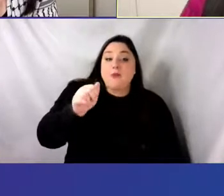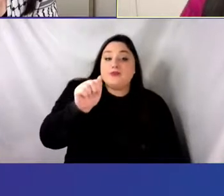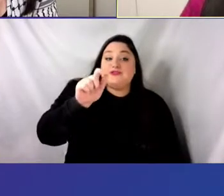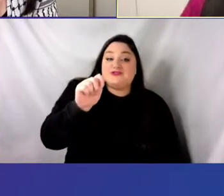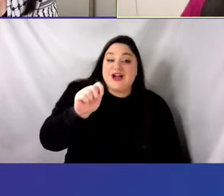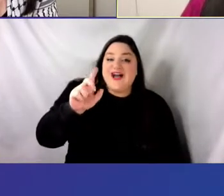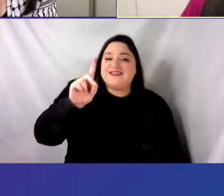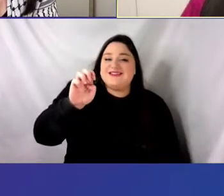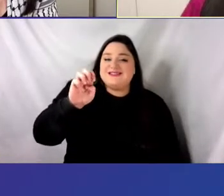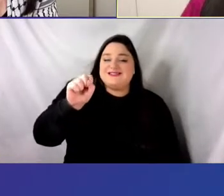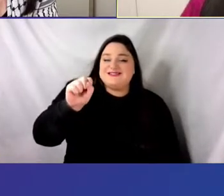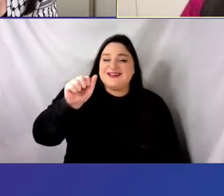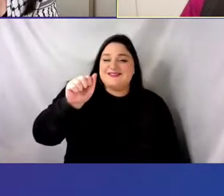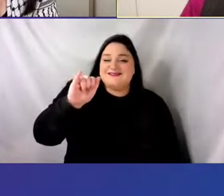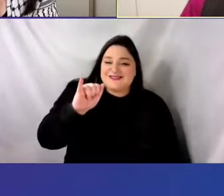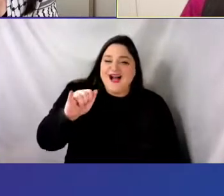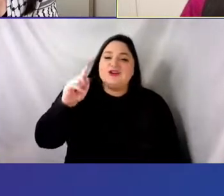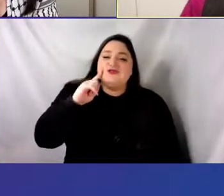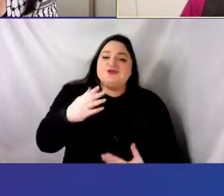Symposium Programming Committee.